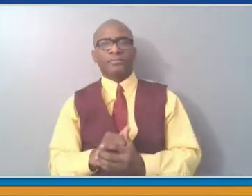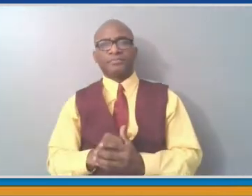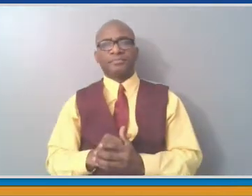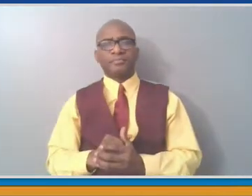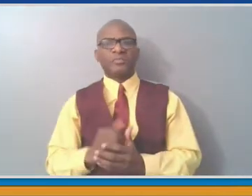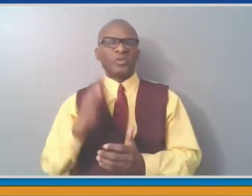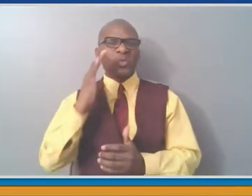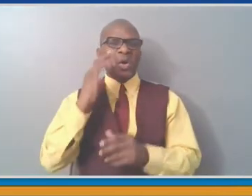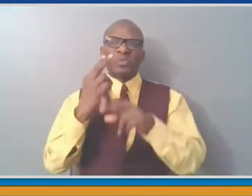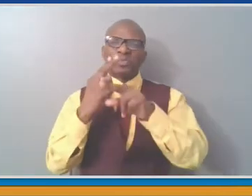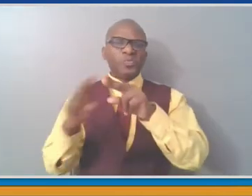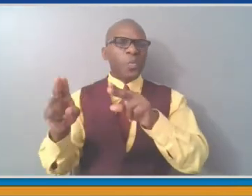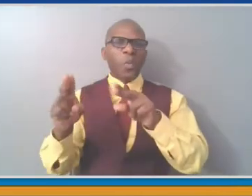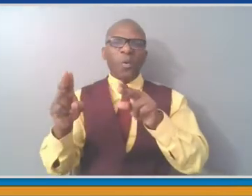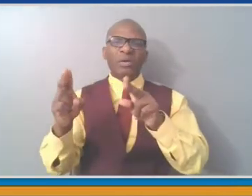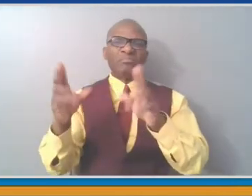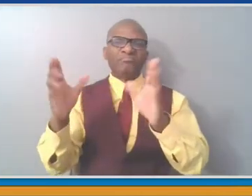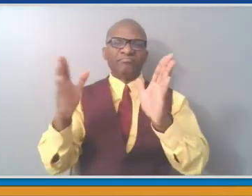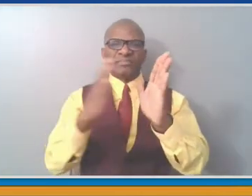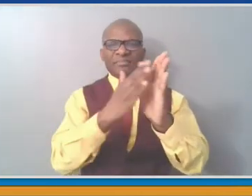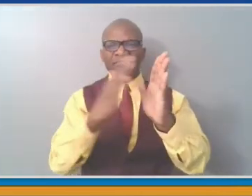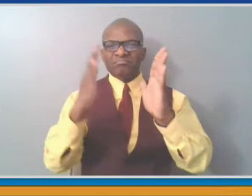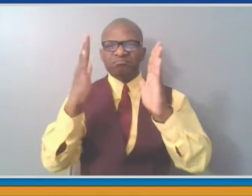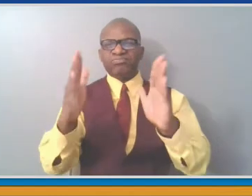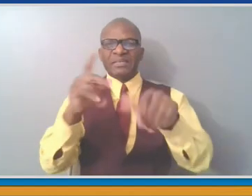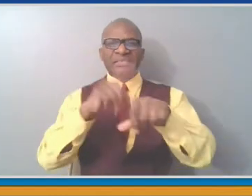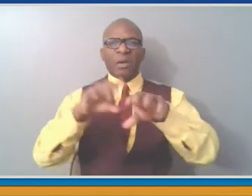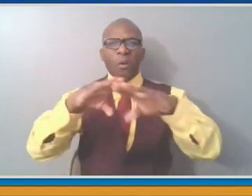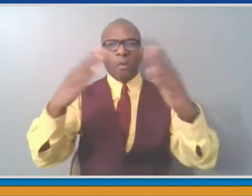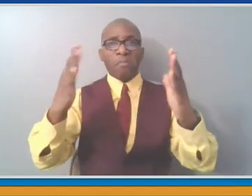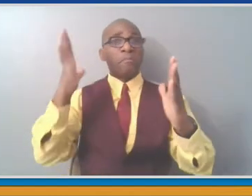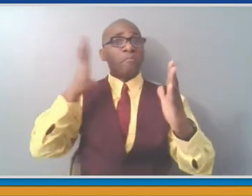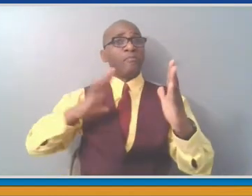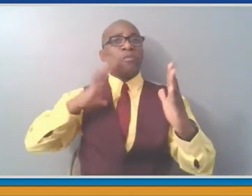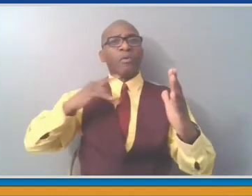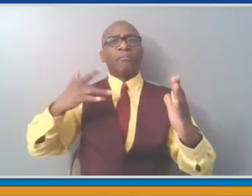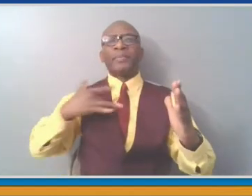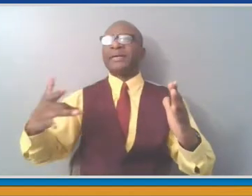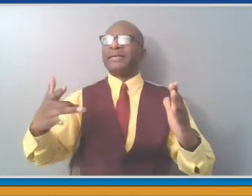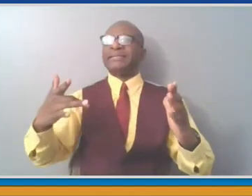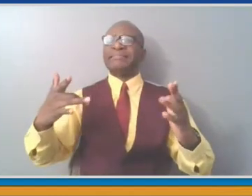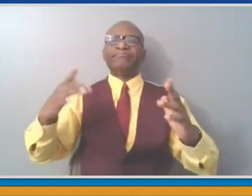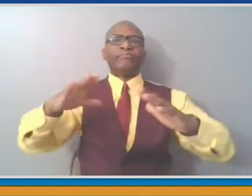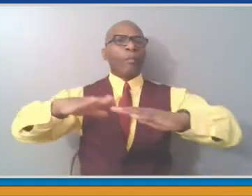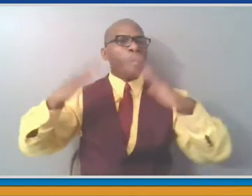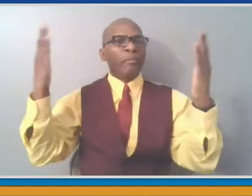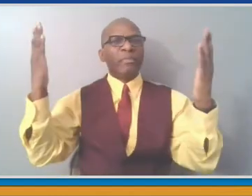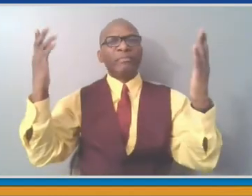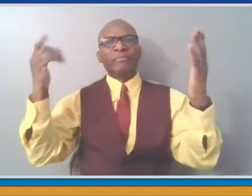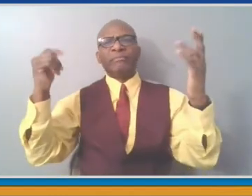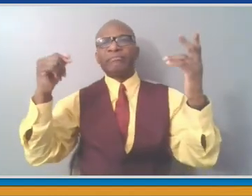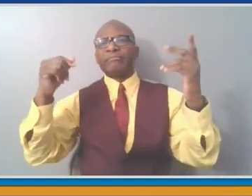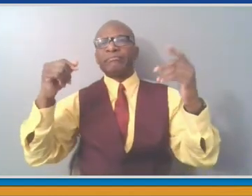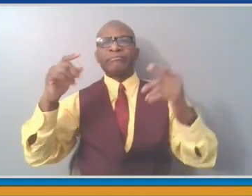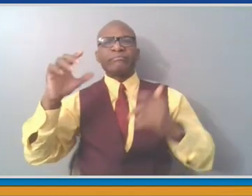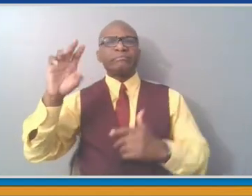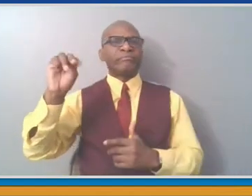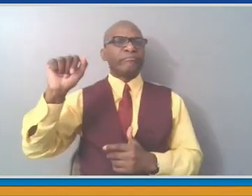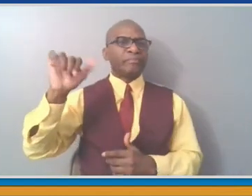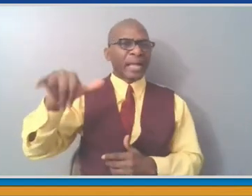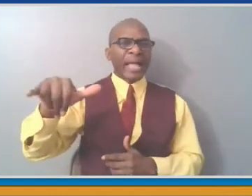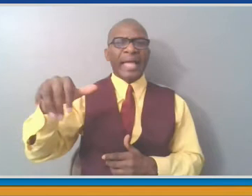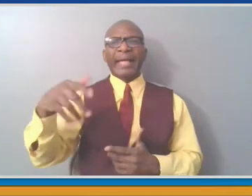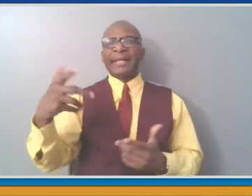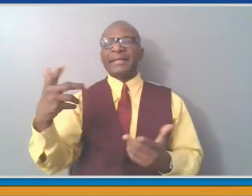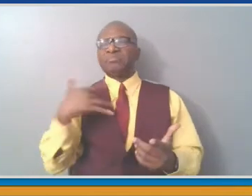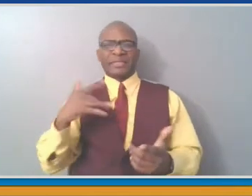-May. In this case, we're opening in late June, and we're closed an extra day a week. Mondays have traditionally been a day of closure. Tuesday now will also be